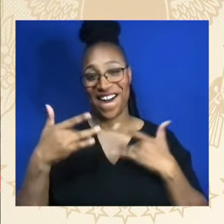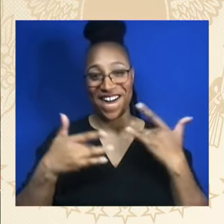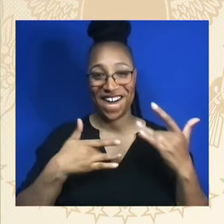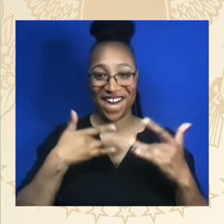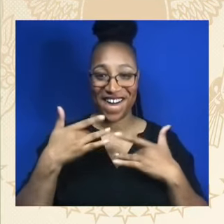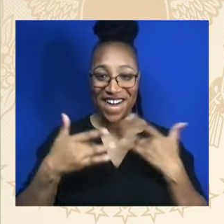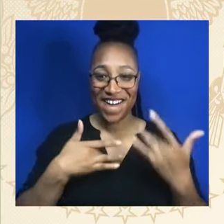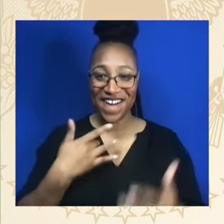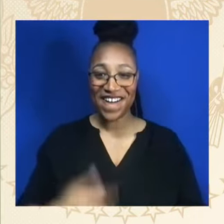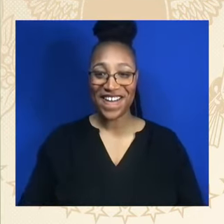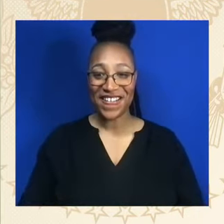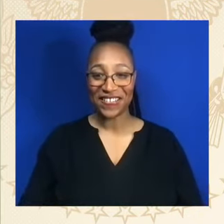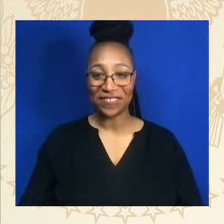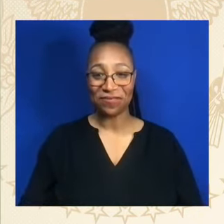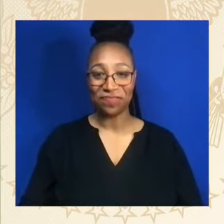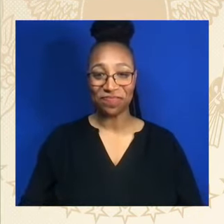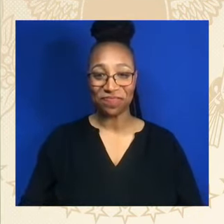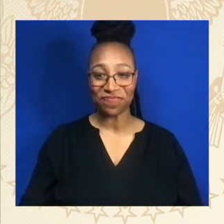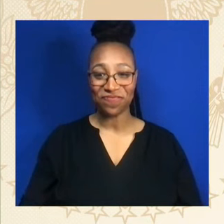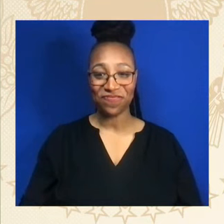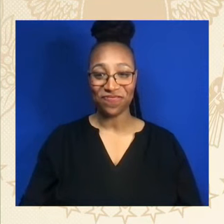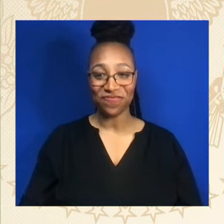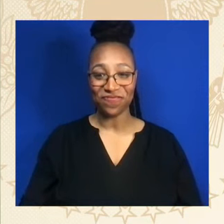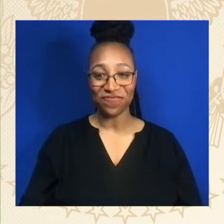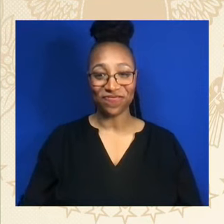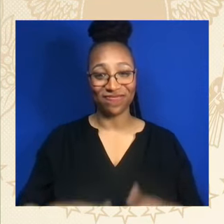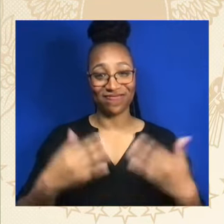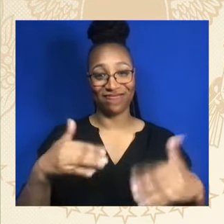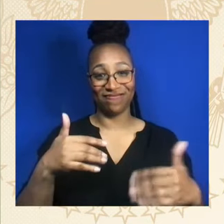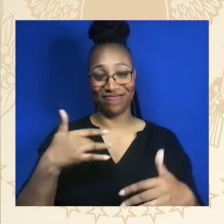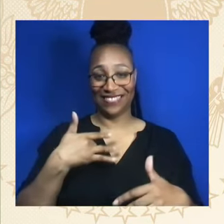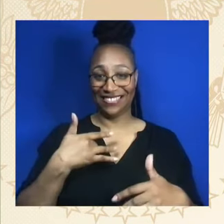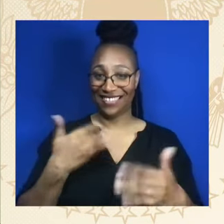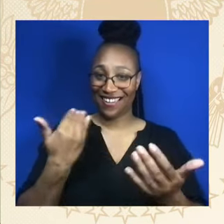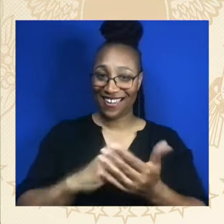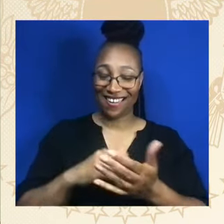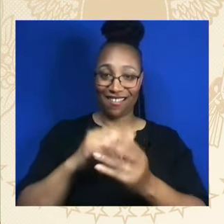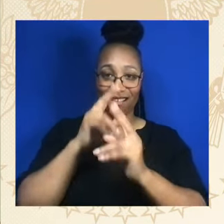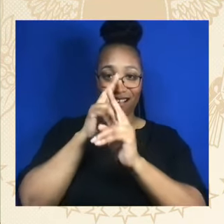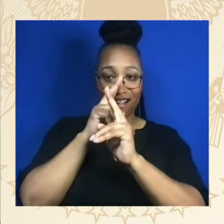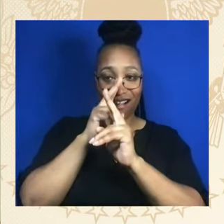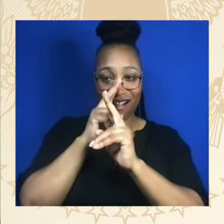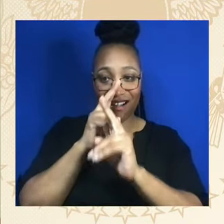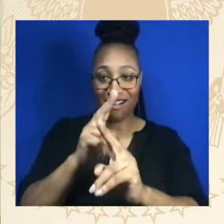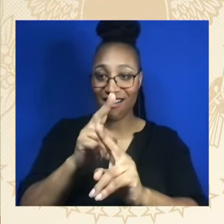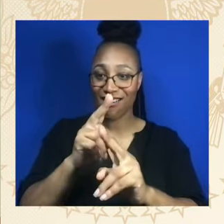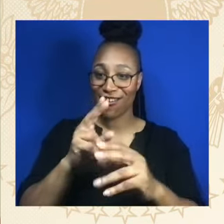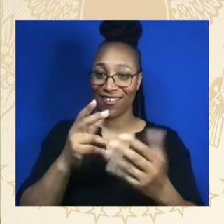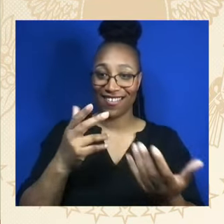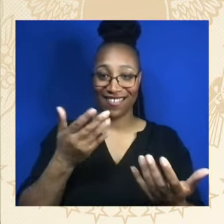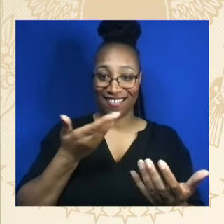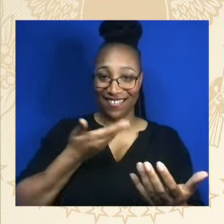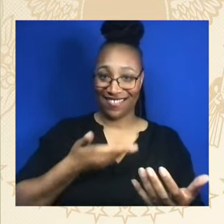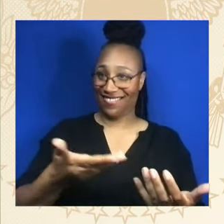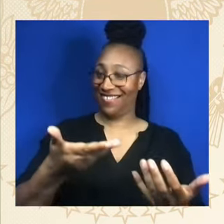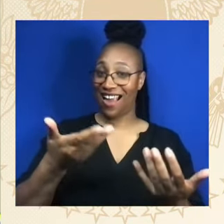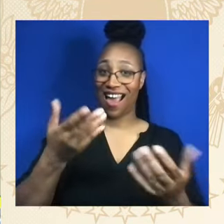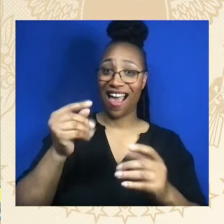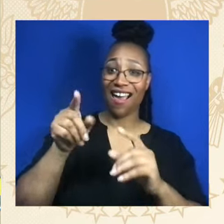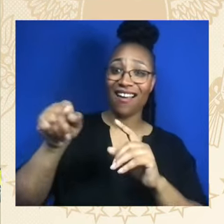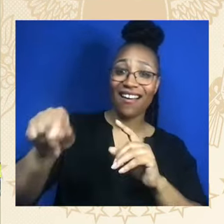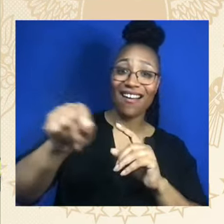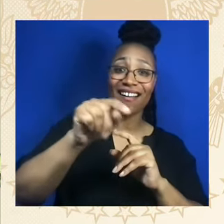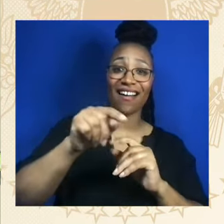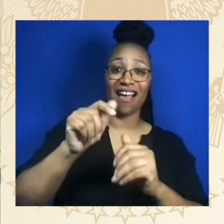So it's an extra honor to introduce one of its greatest alumni. Ladies and gentlemen, please welcome the Vice President of the